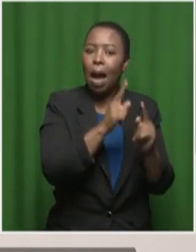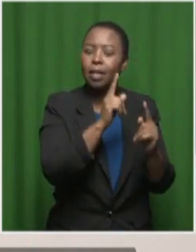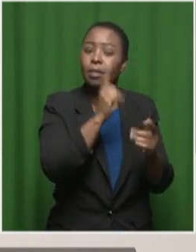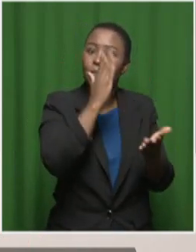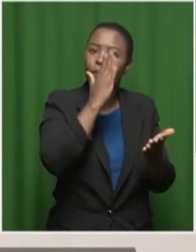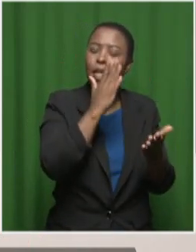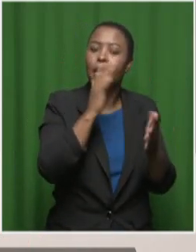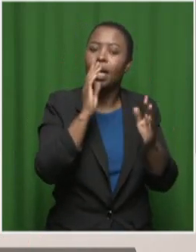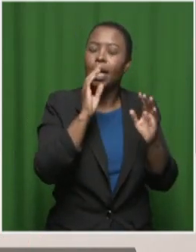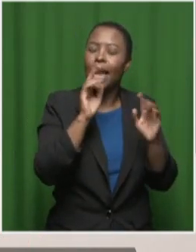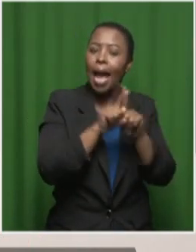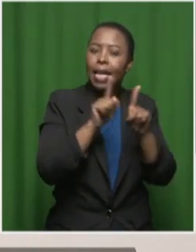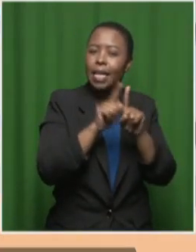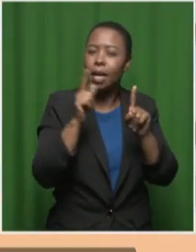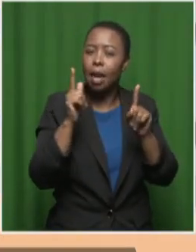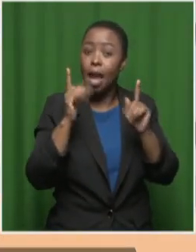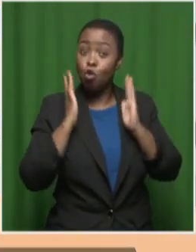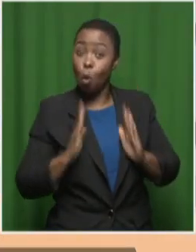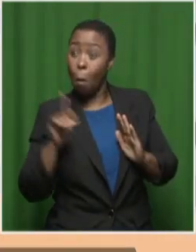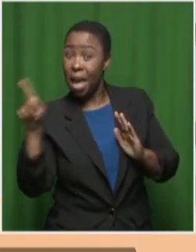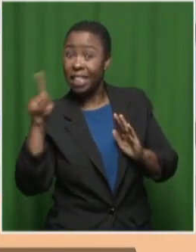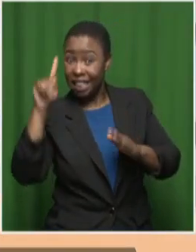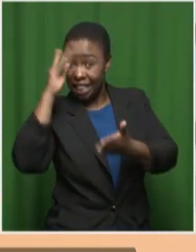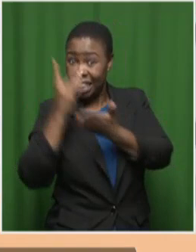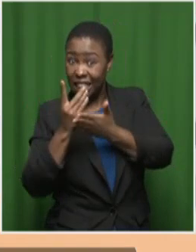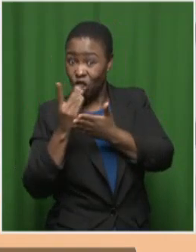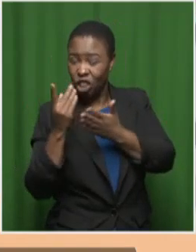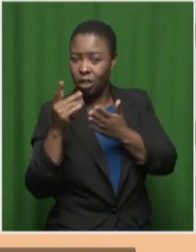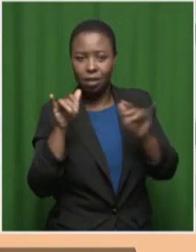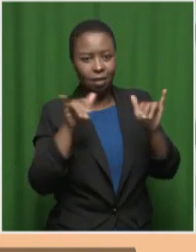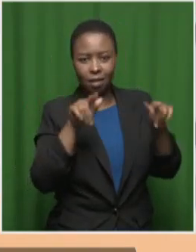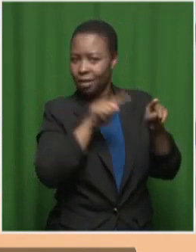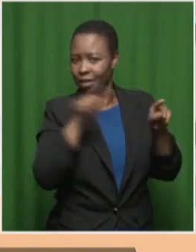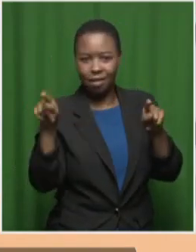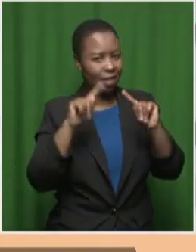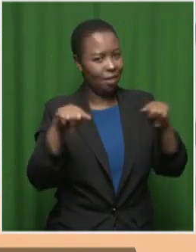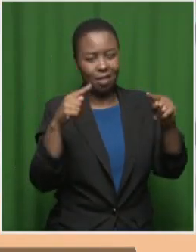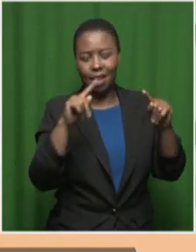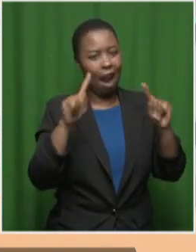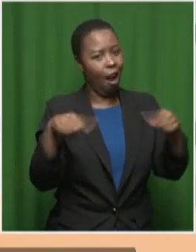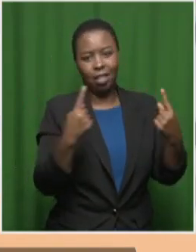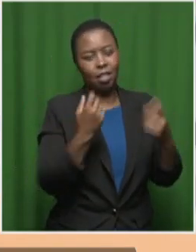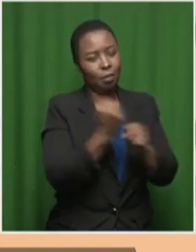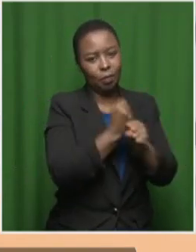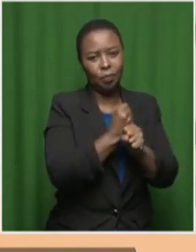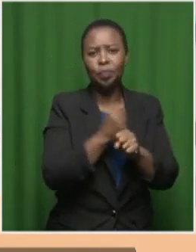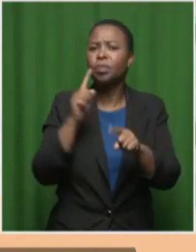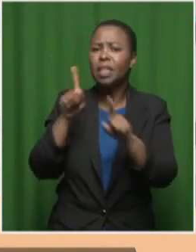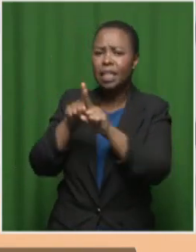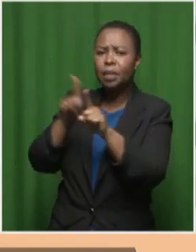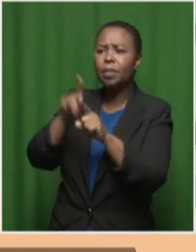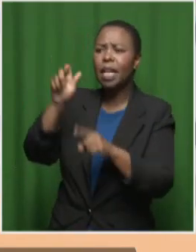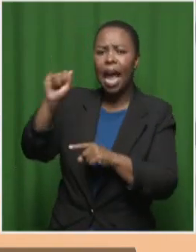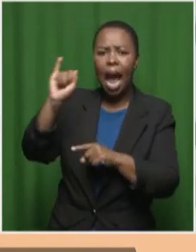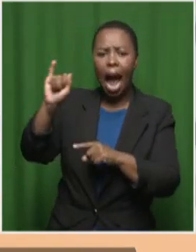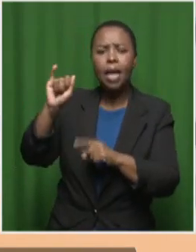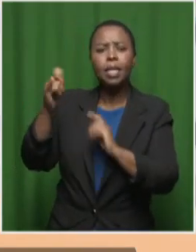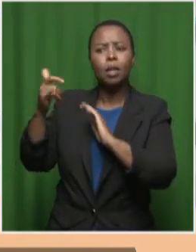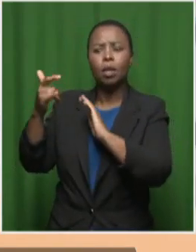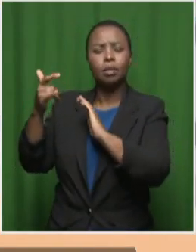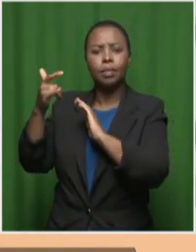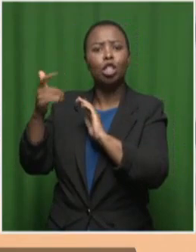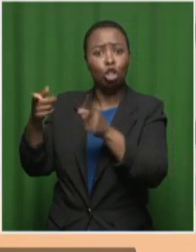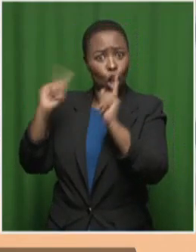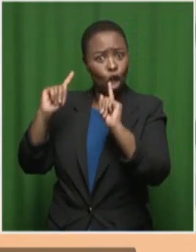as humans can. And in as much as AI is useful, it's also become a danger to society, because technology is now